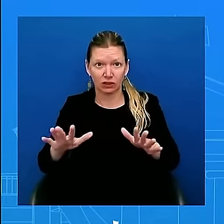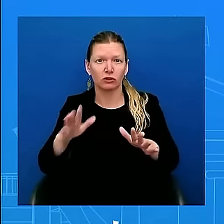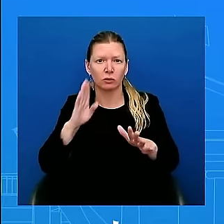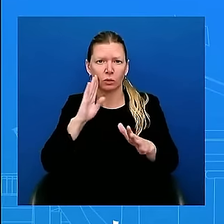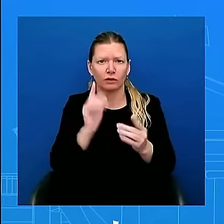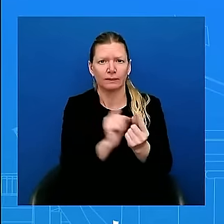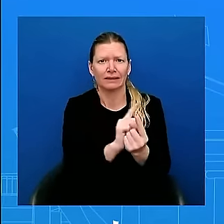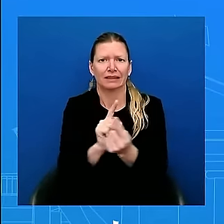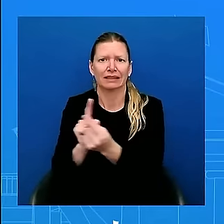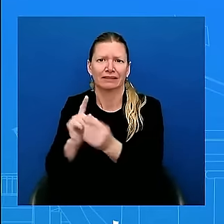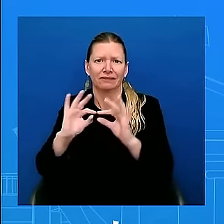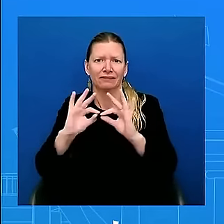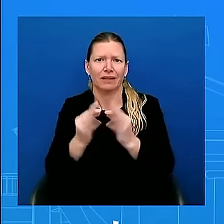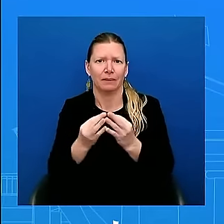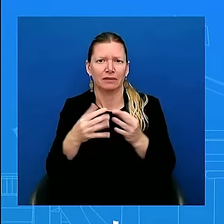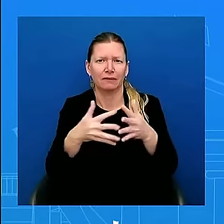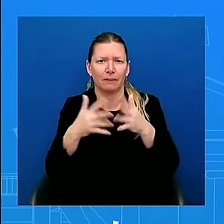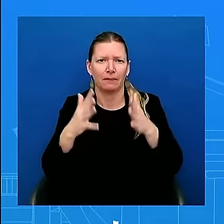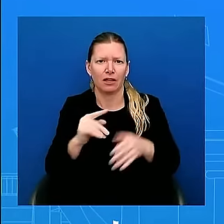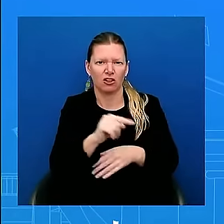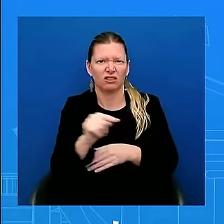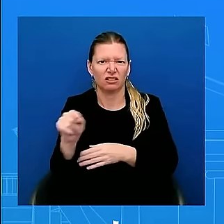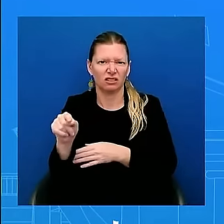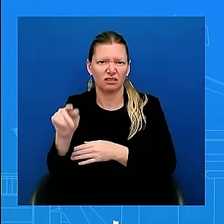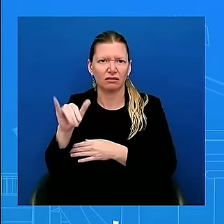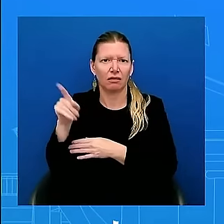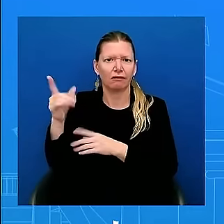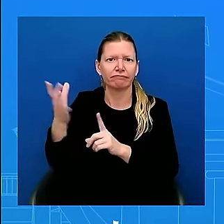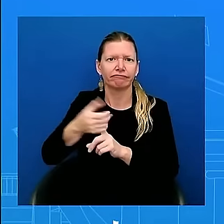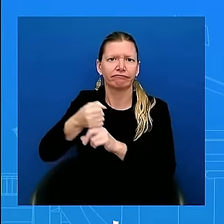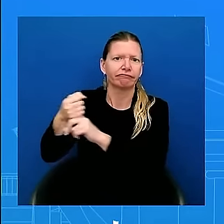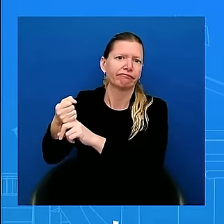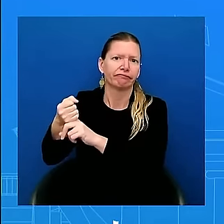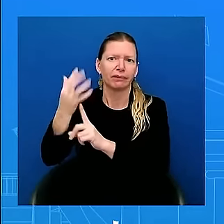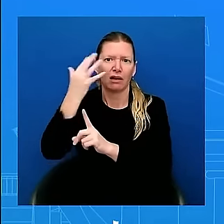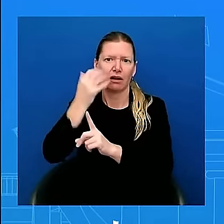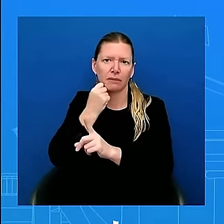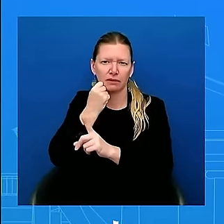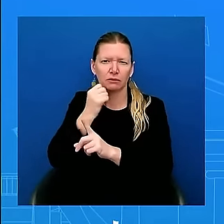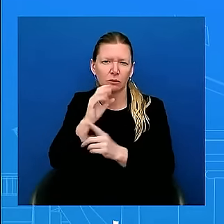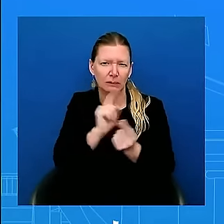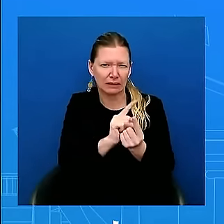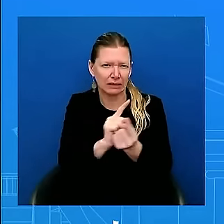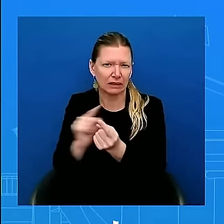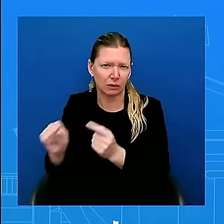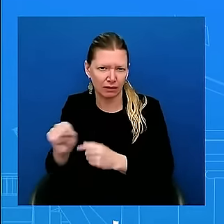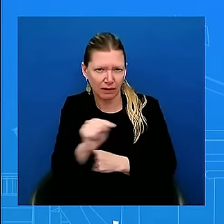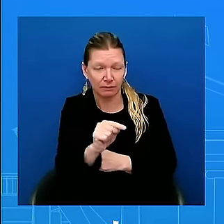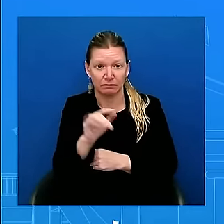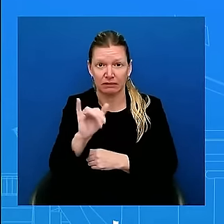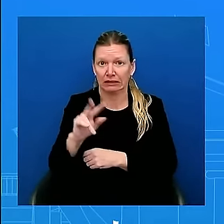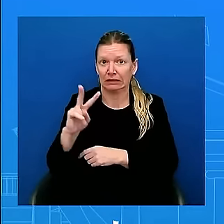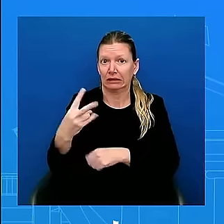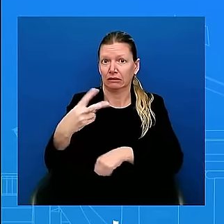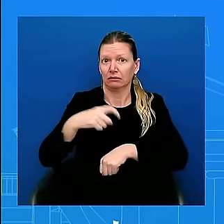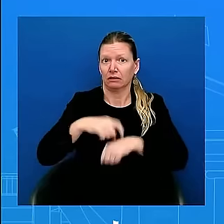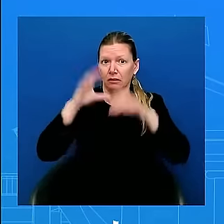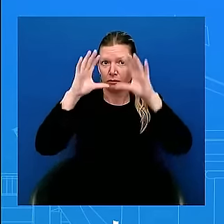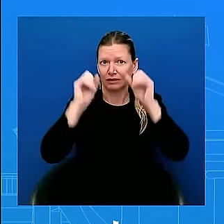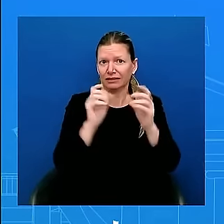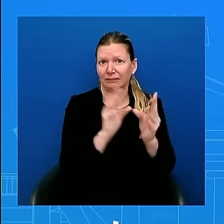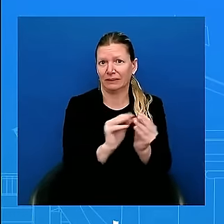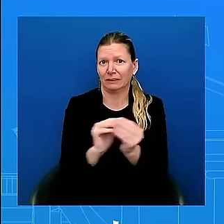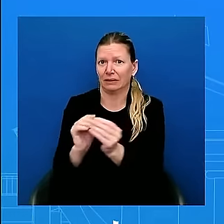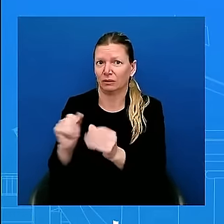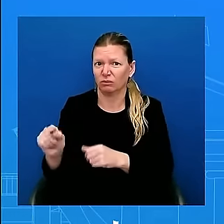families, but as you all know, we have kept up a regular drumbeat of interaction with them since the 7th of October. Jake Sullivan's met